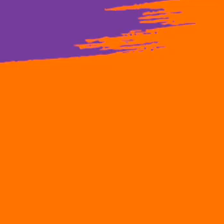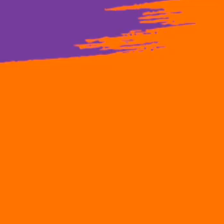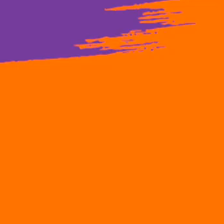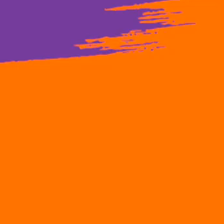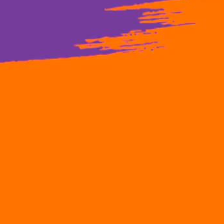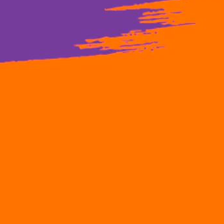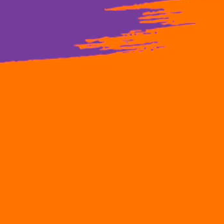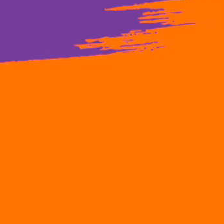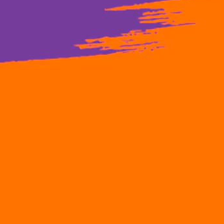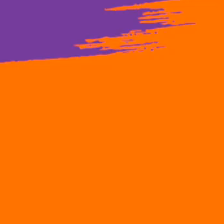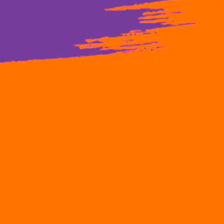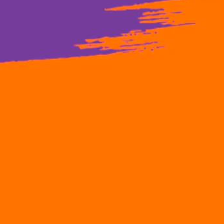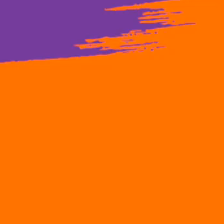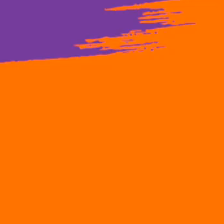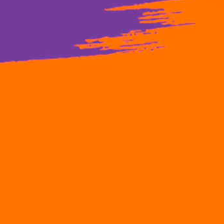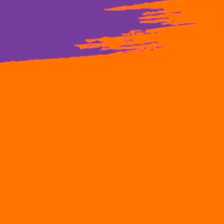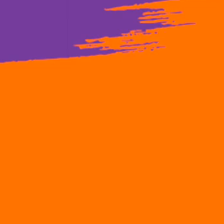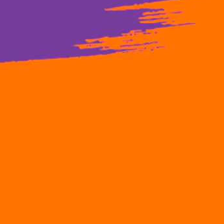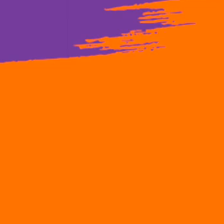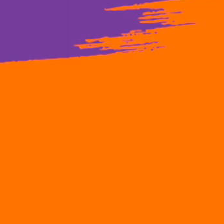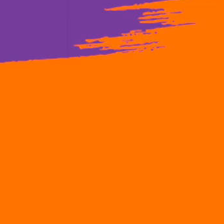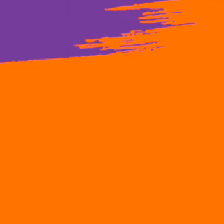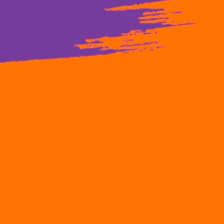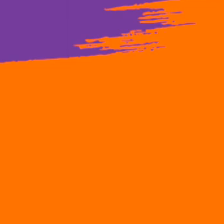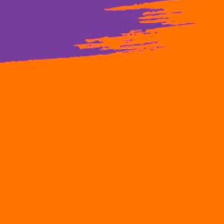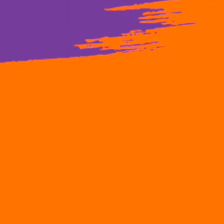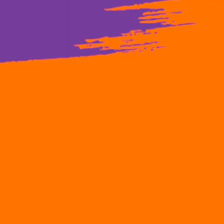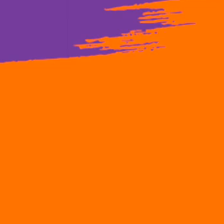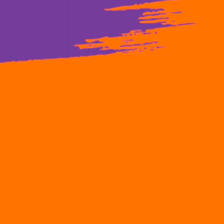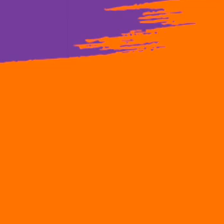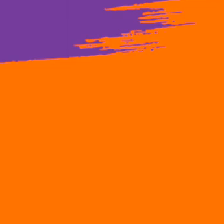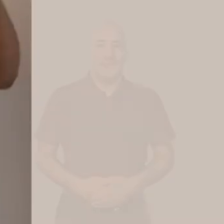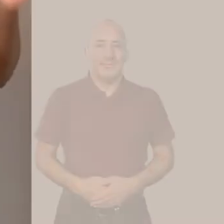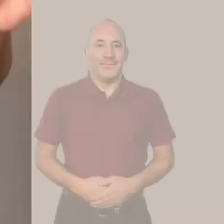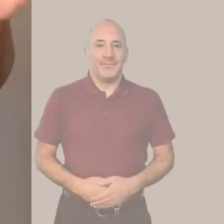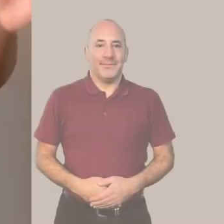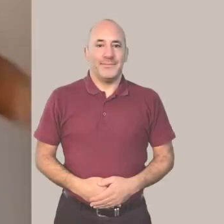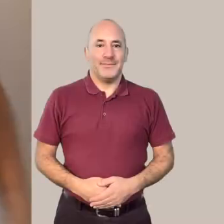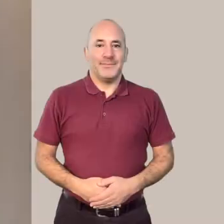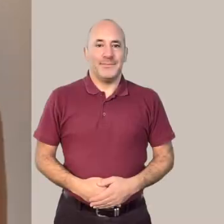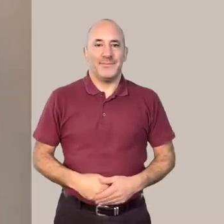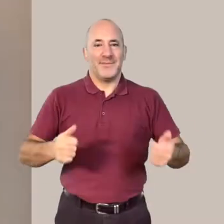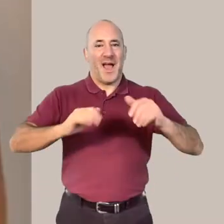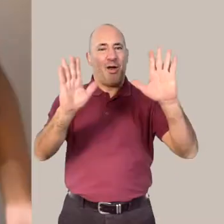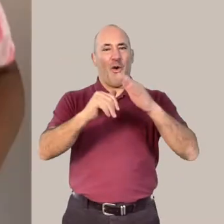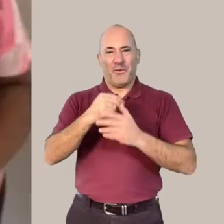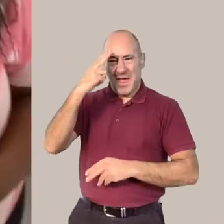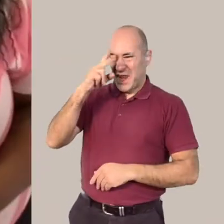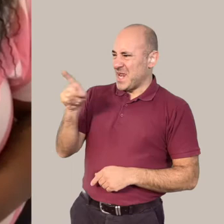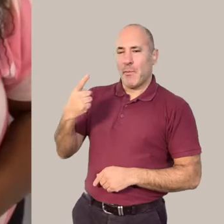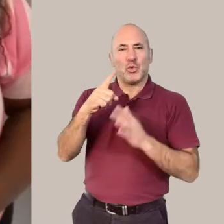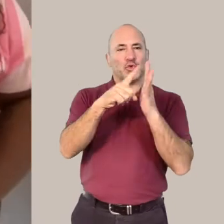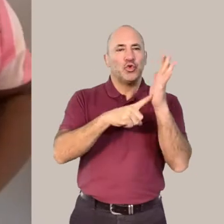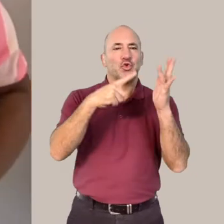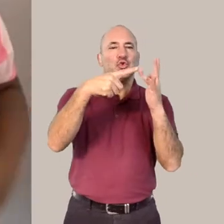Panto in PJs with Sense Arts by Extant. Hello everyone, my